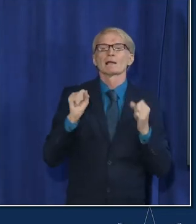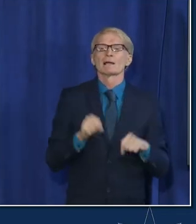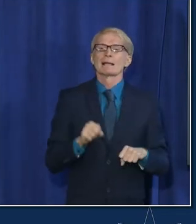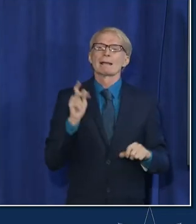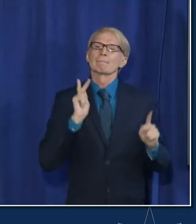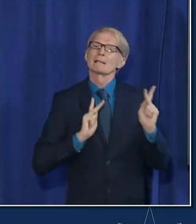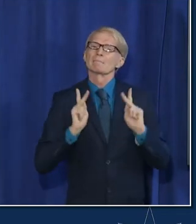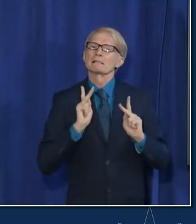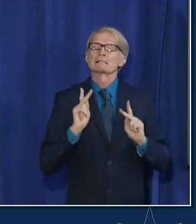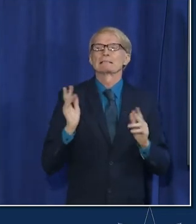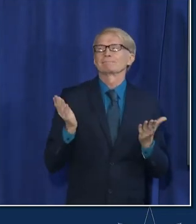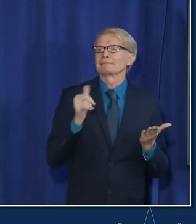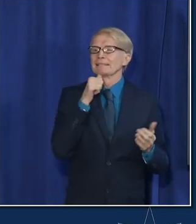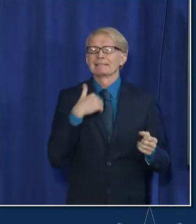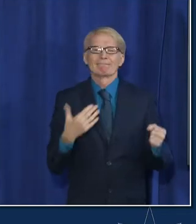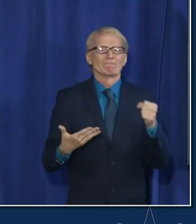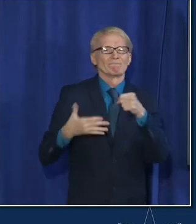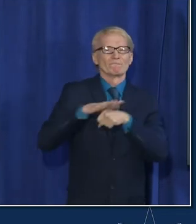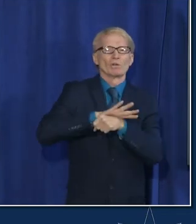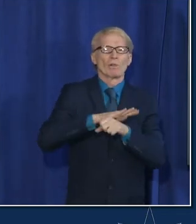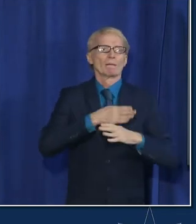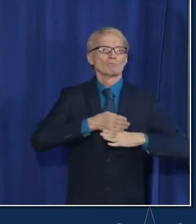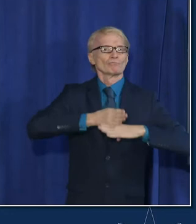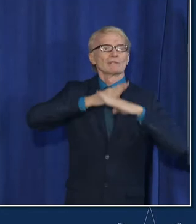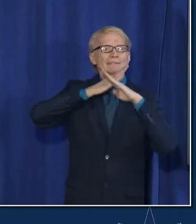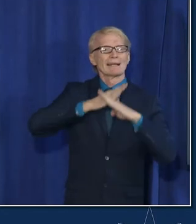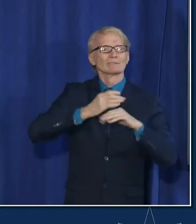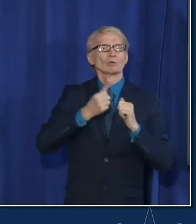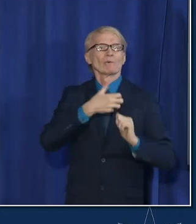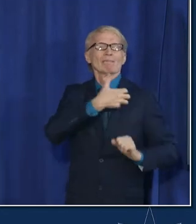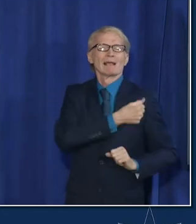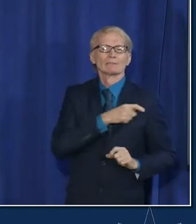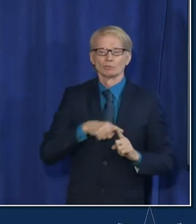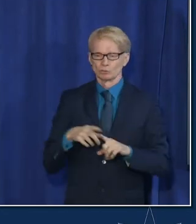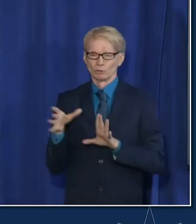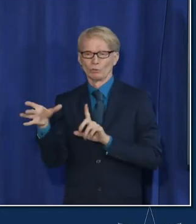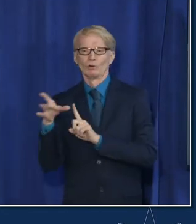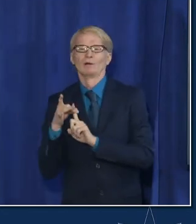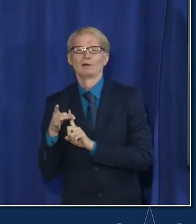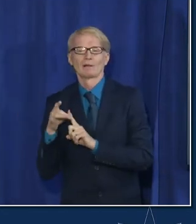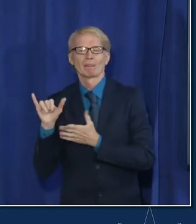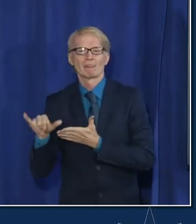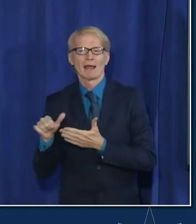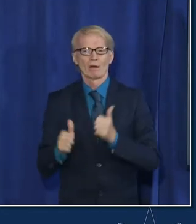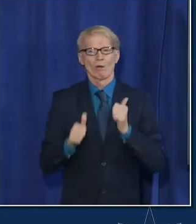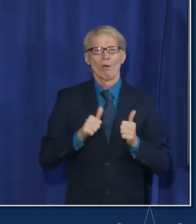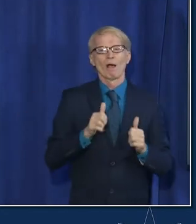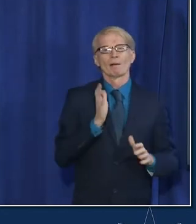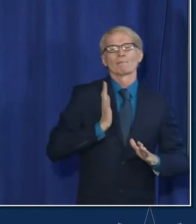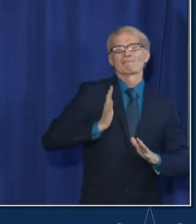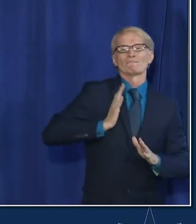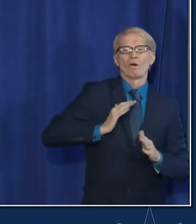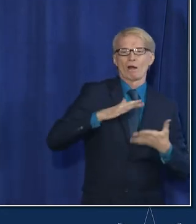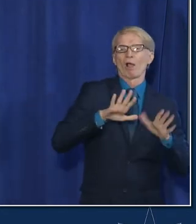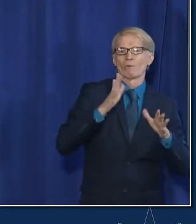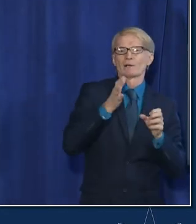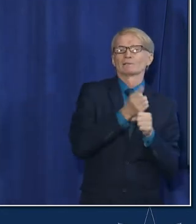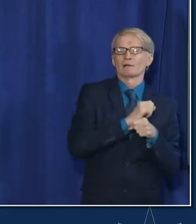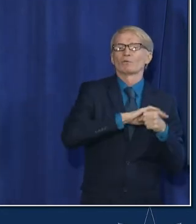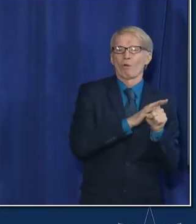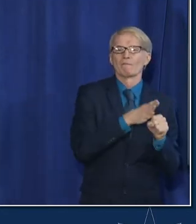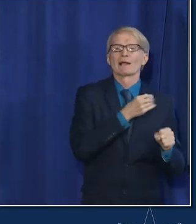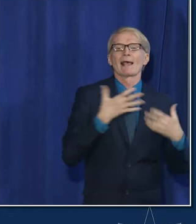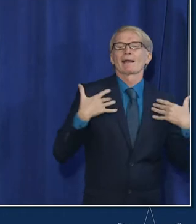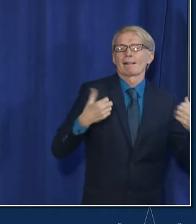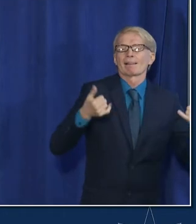humans are less likely to be fully protected as a result of vaccination or prior infection note that fully protected uh we